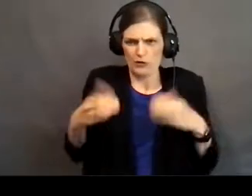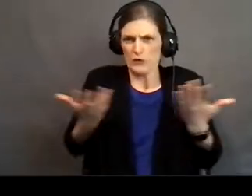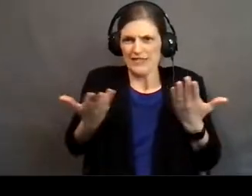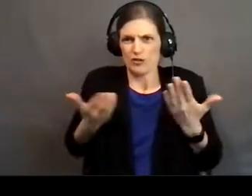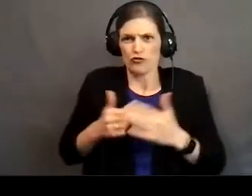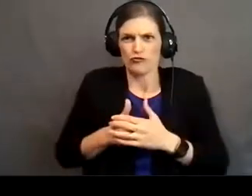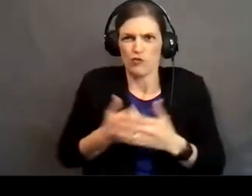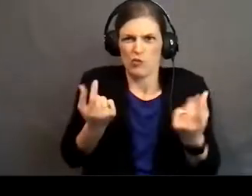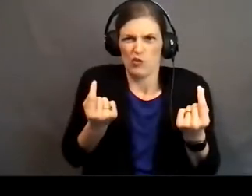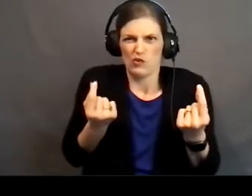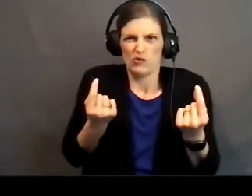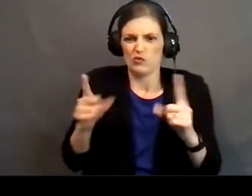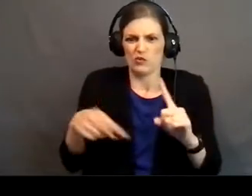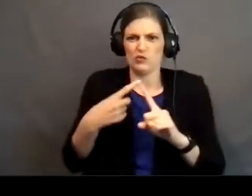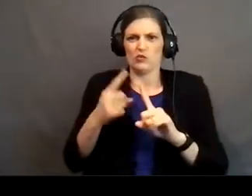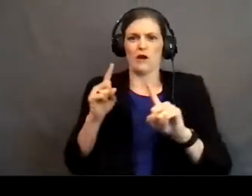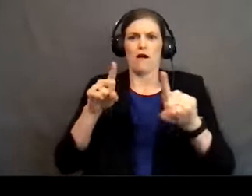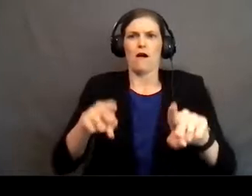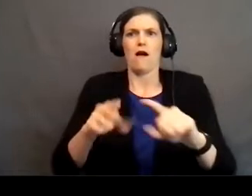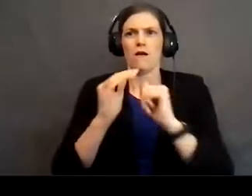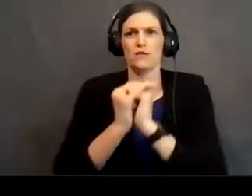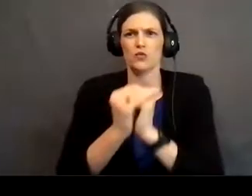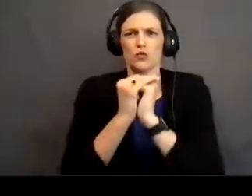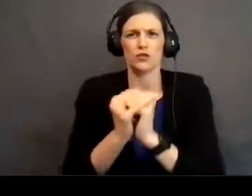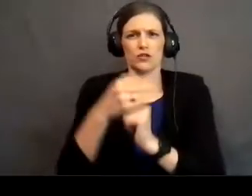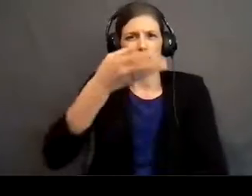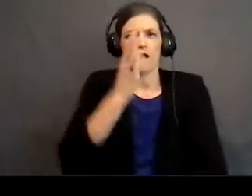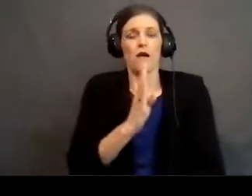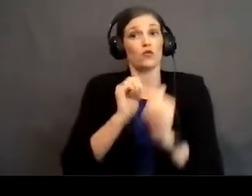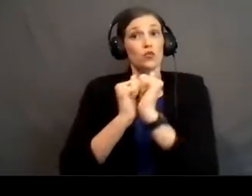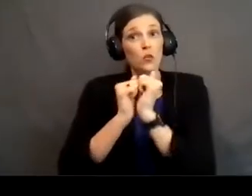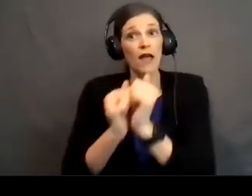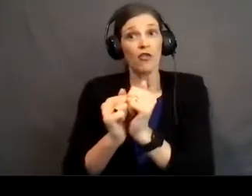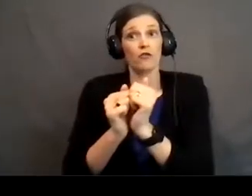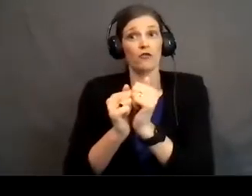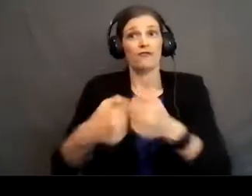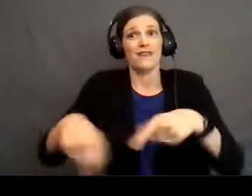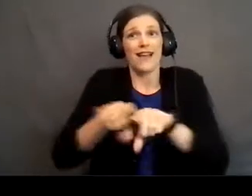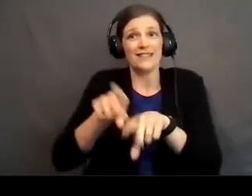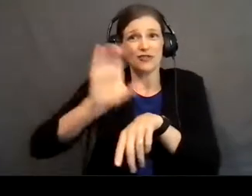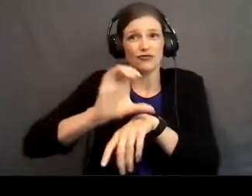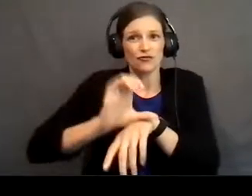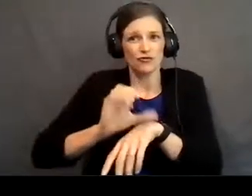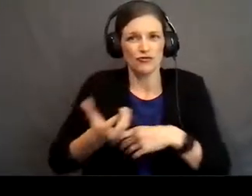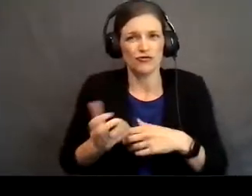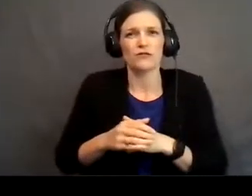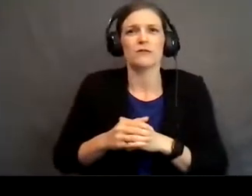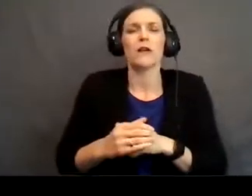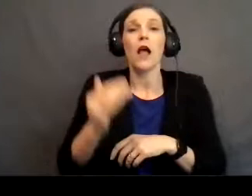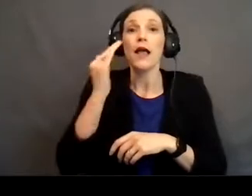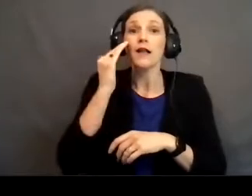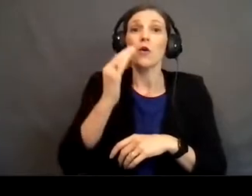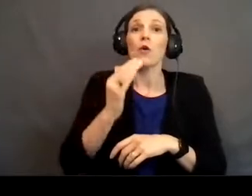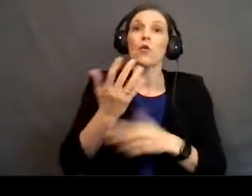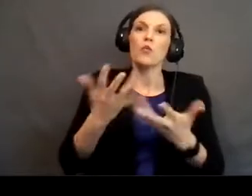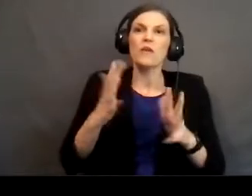it that we do when we come to worship God corporately, together? And I know, actually, we've